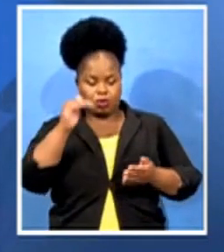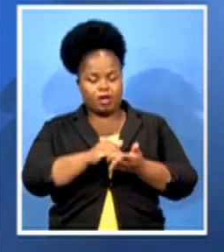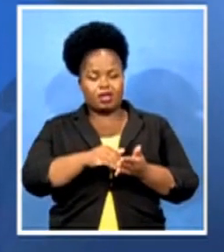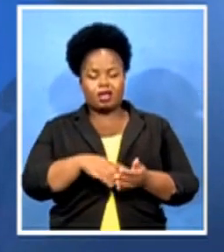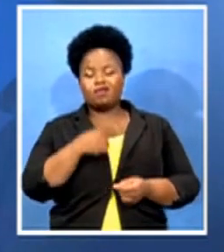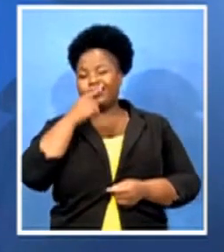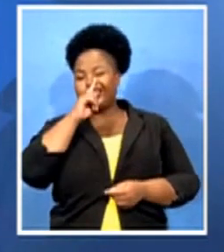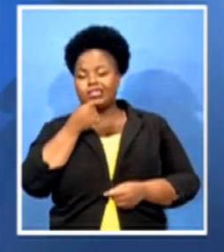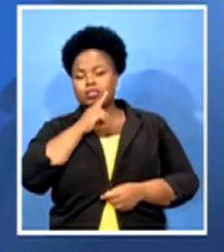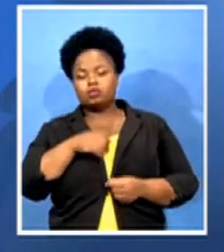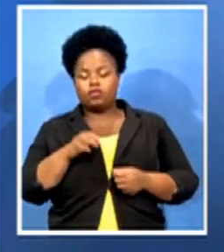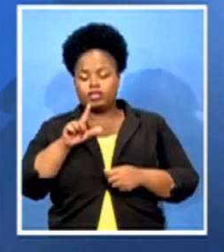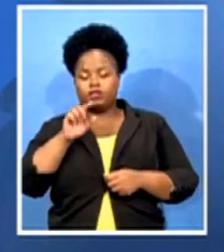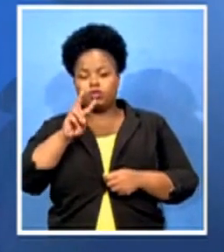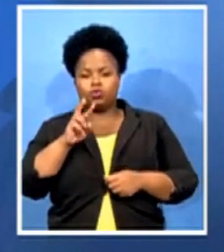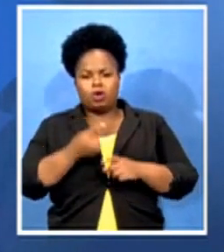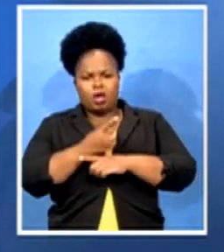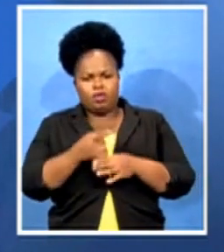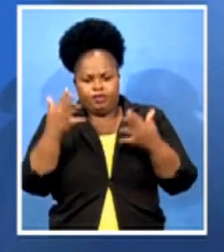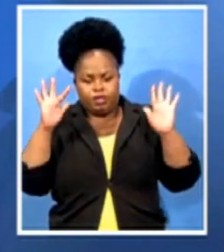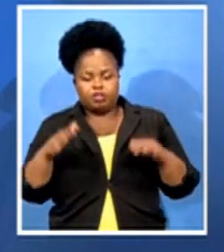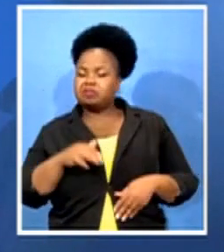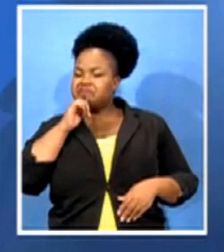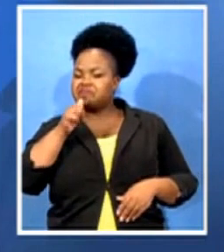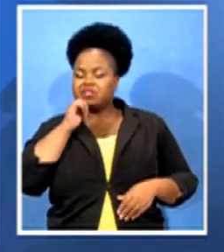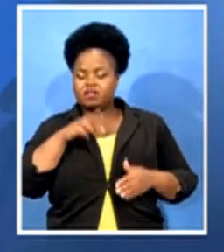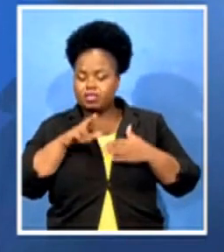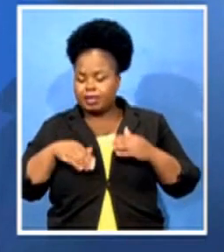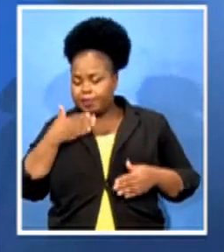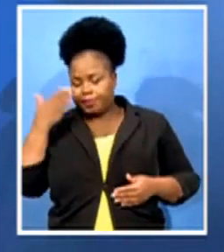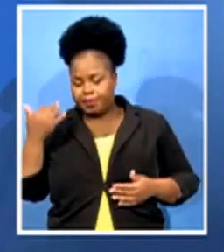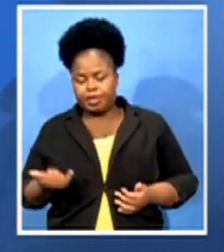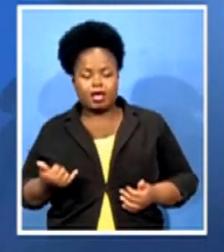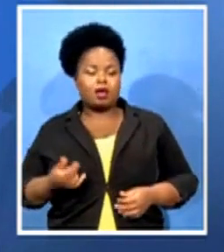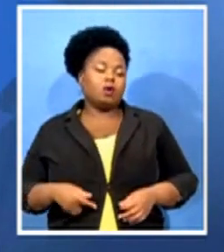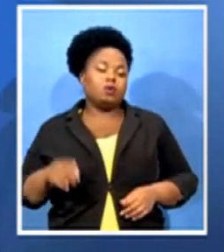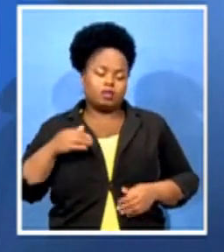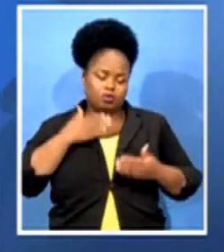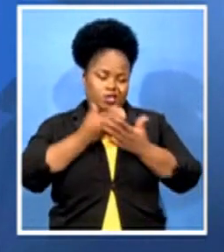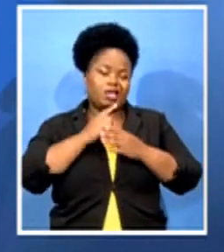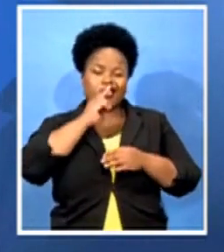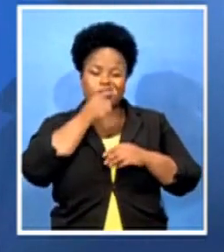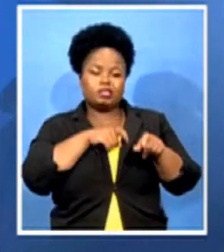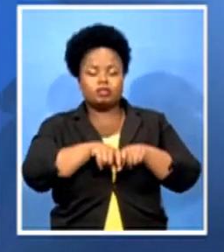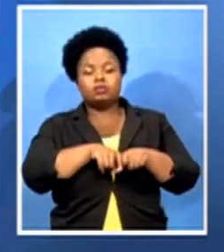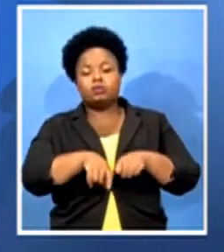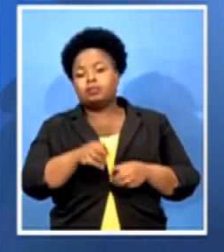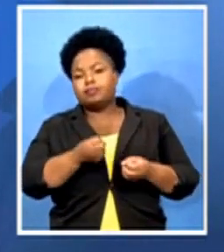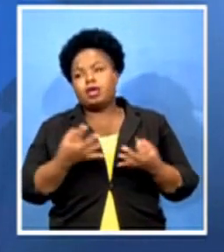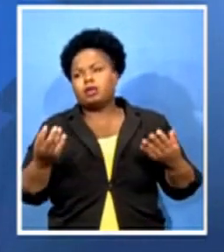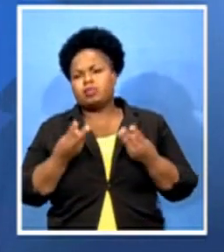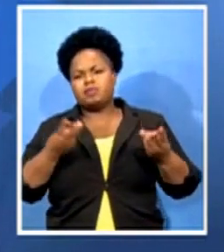don't have those results or in case they've acquired. But now people were abusing the system. They would drive all the way from